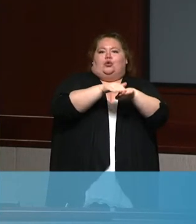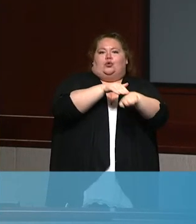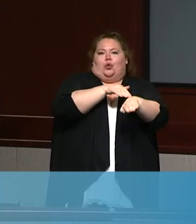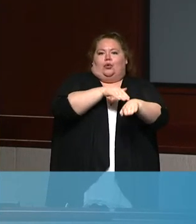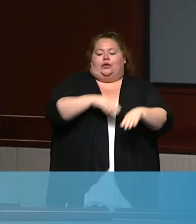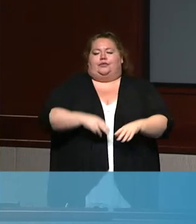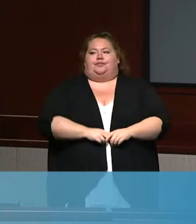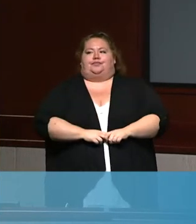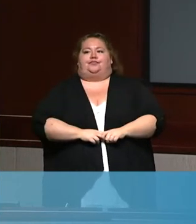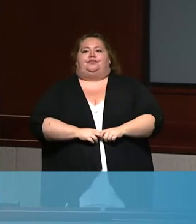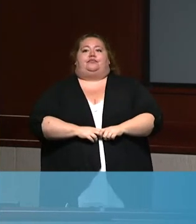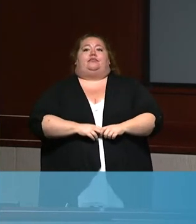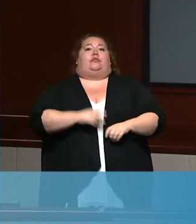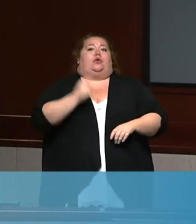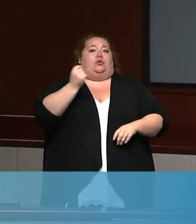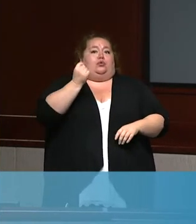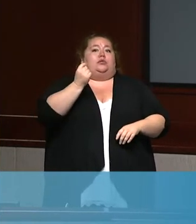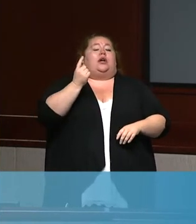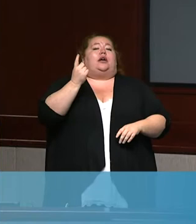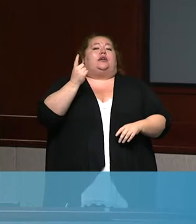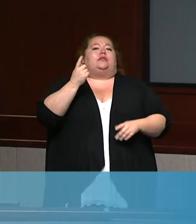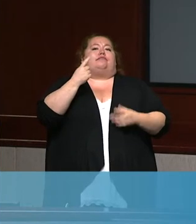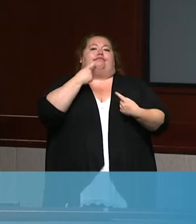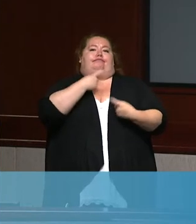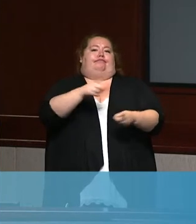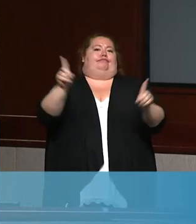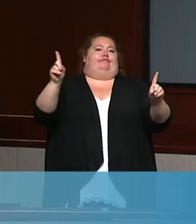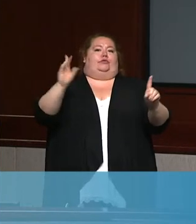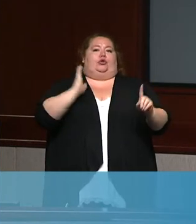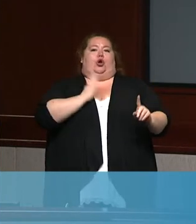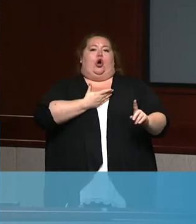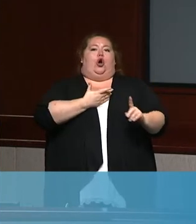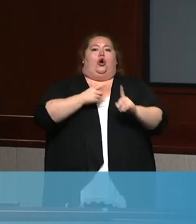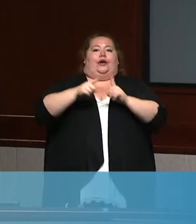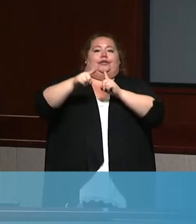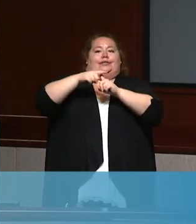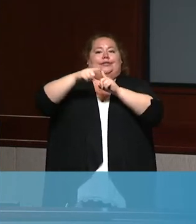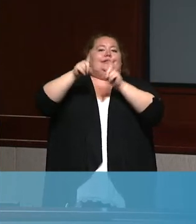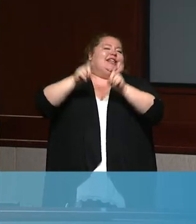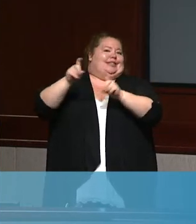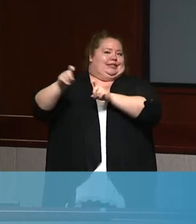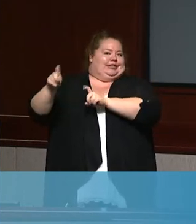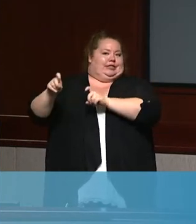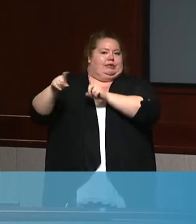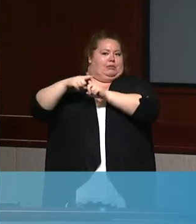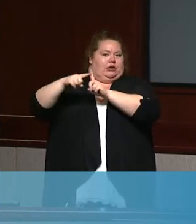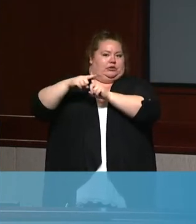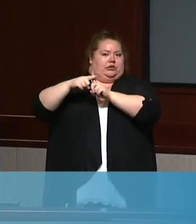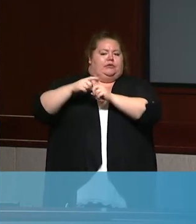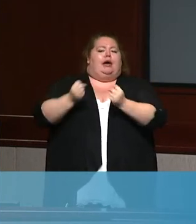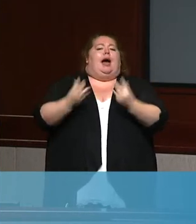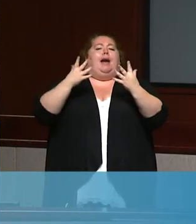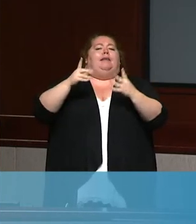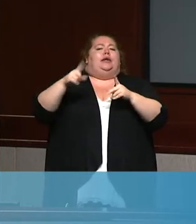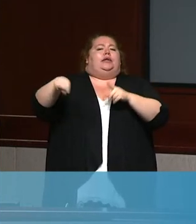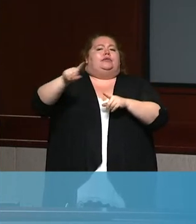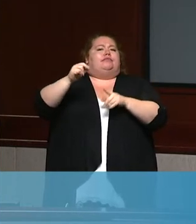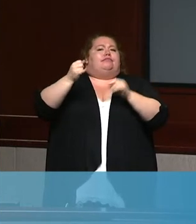also released information about our testing positivity. That's the number of individuals that are testing positive.